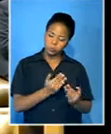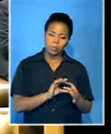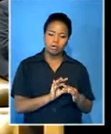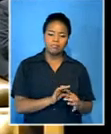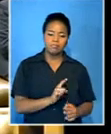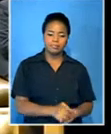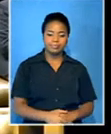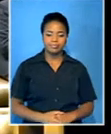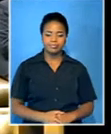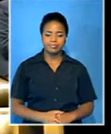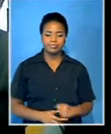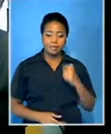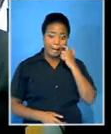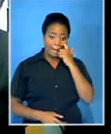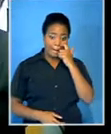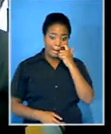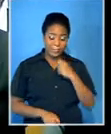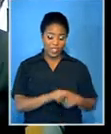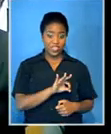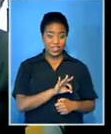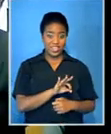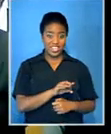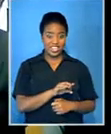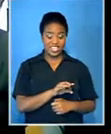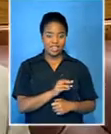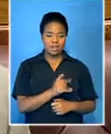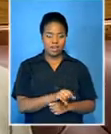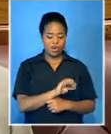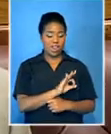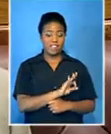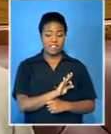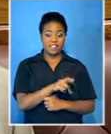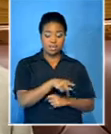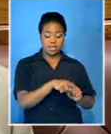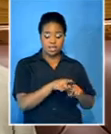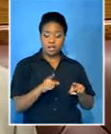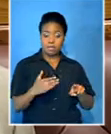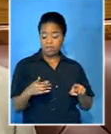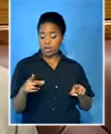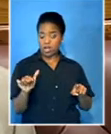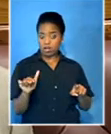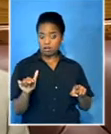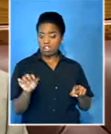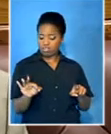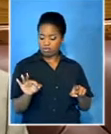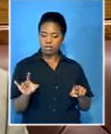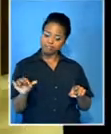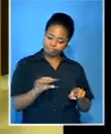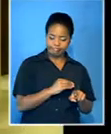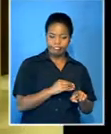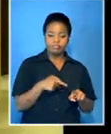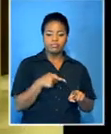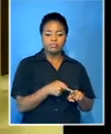The three MPs have joined a growing list of politicians who've changed allegiance on the eve of the elections.